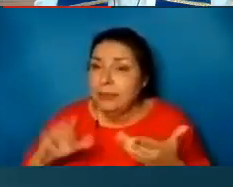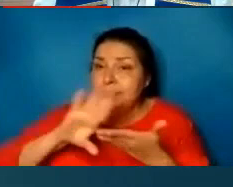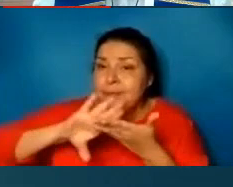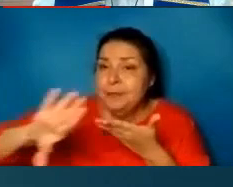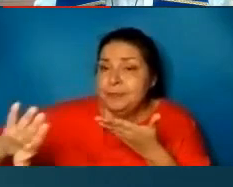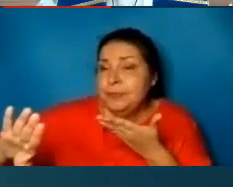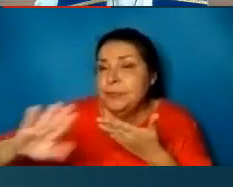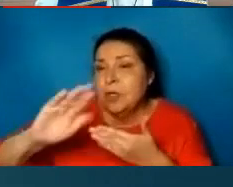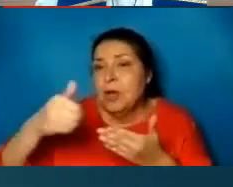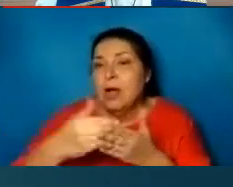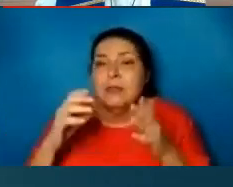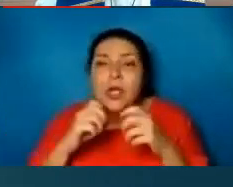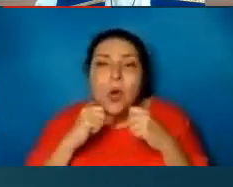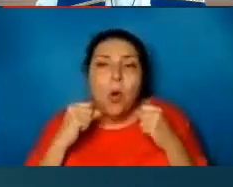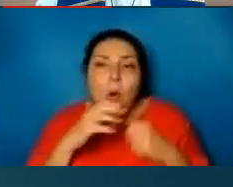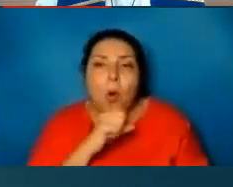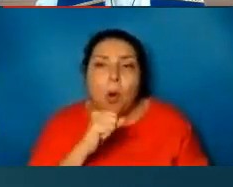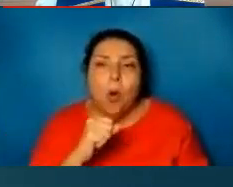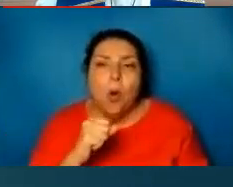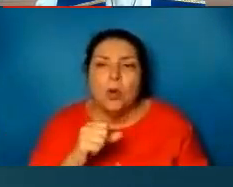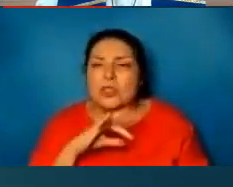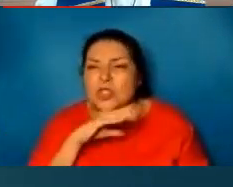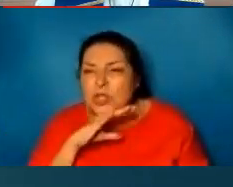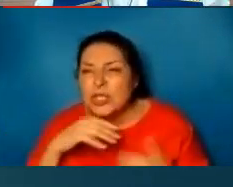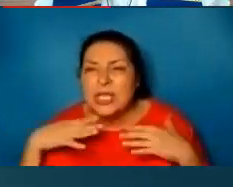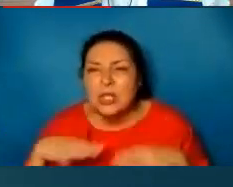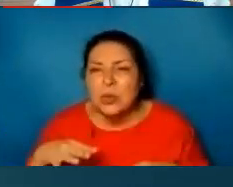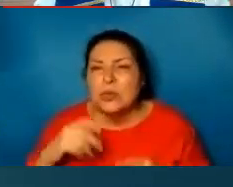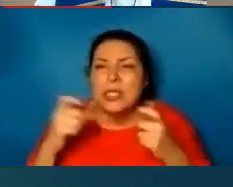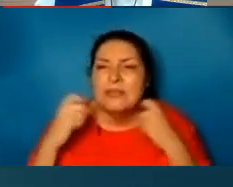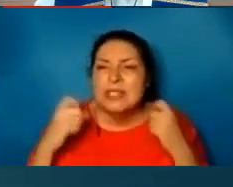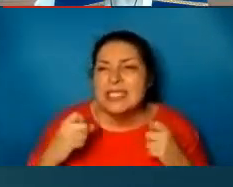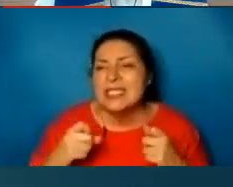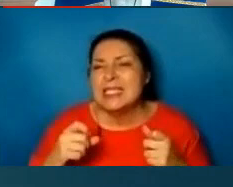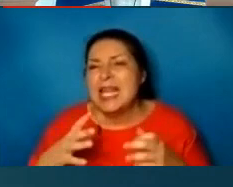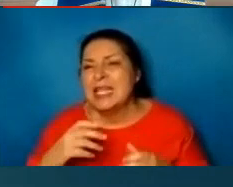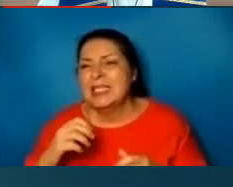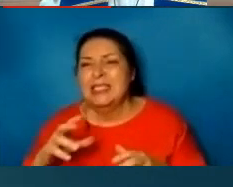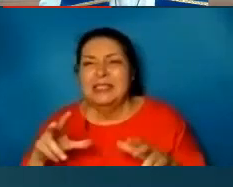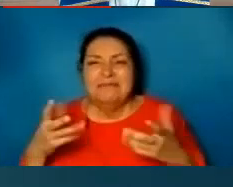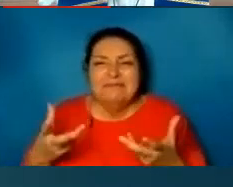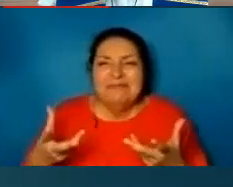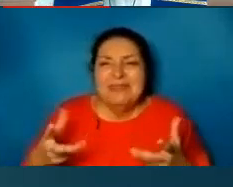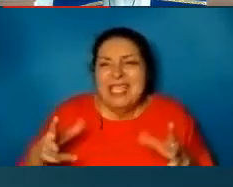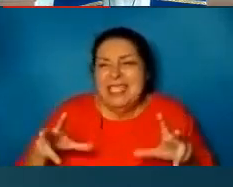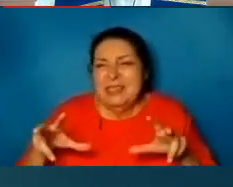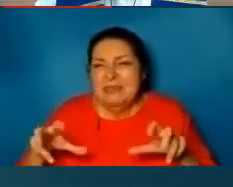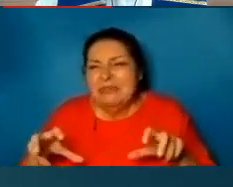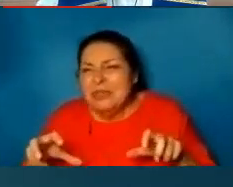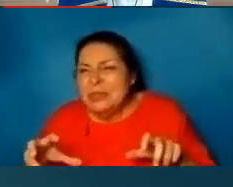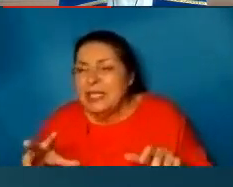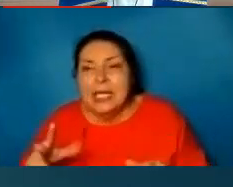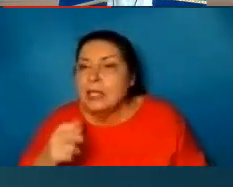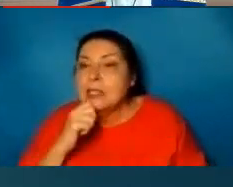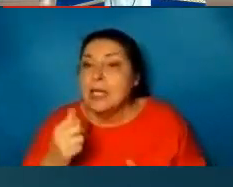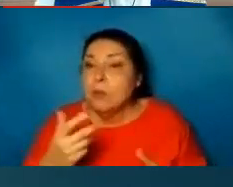all the old, filthy clothes of sin and meanness and selfishness. And that's not what we wear.